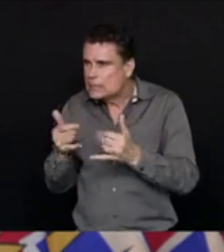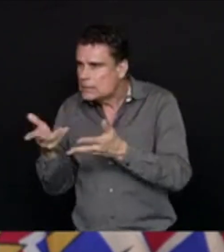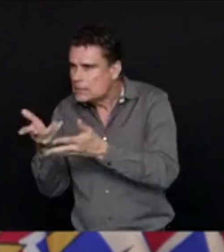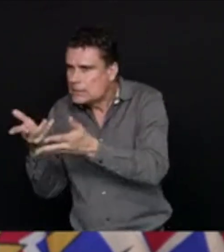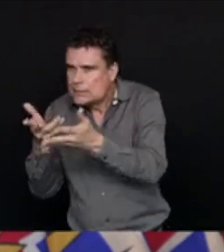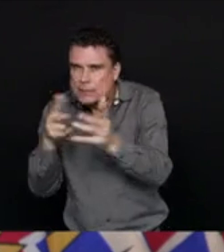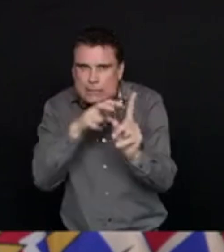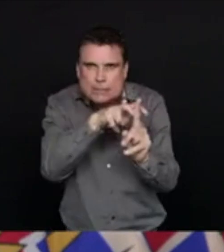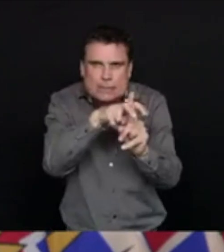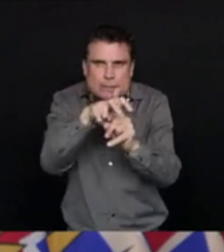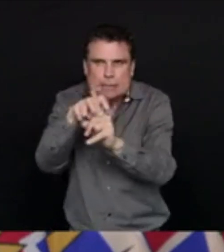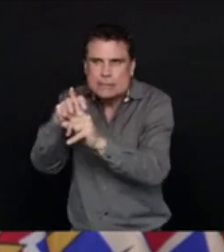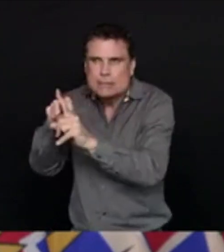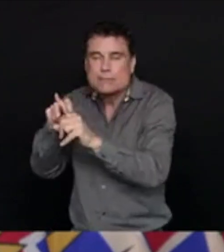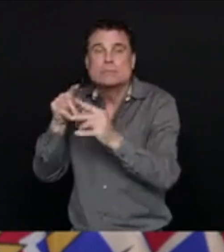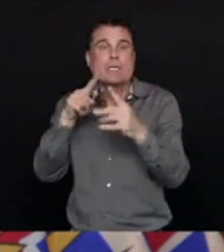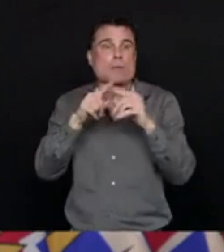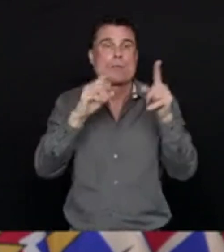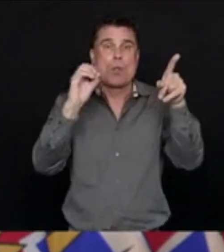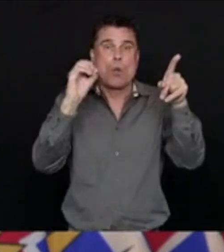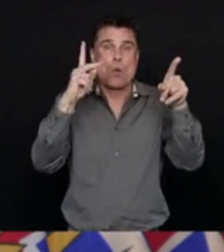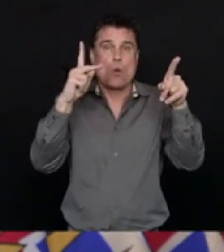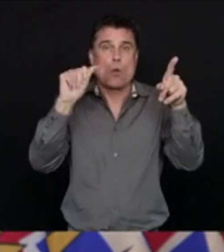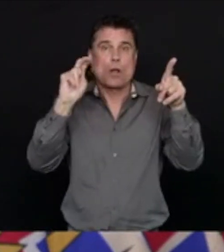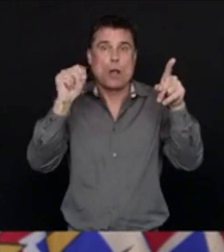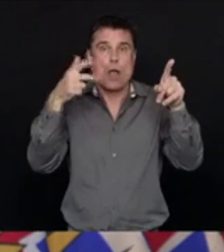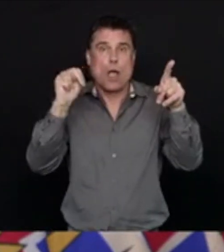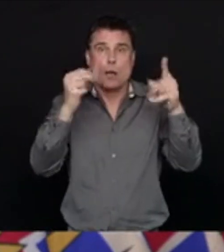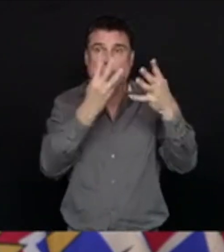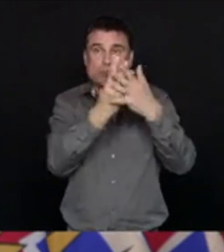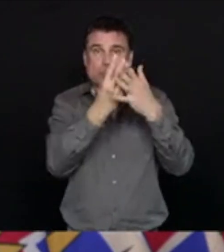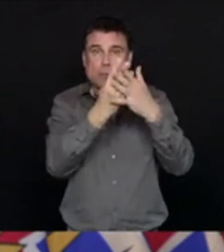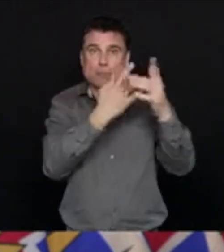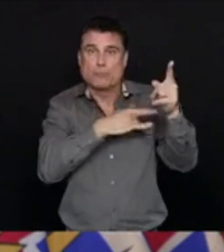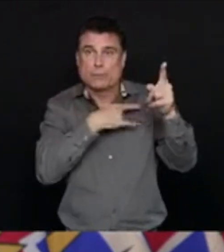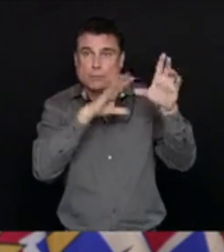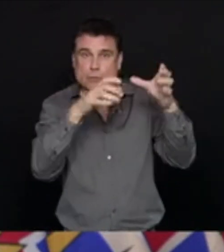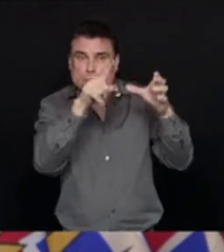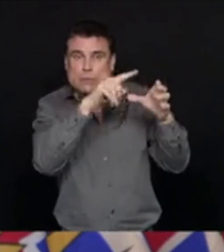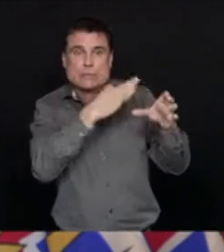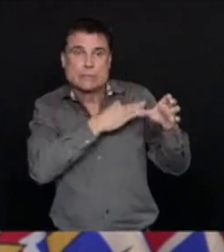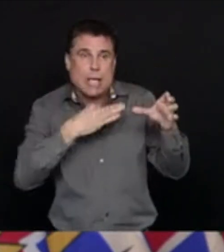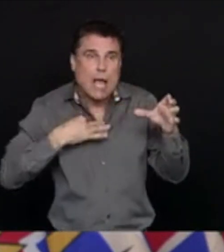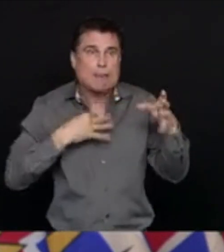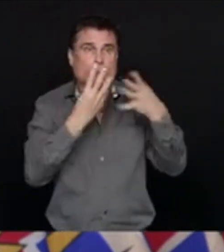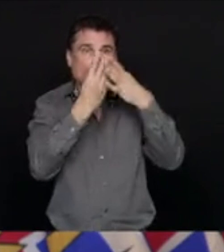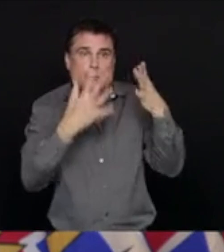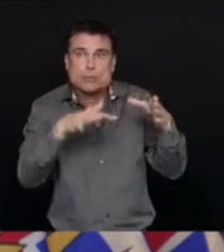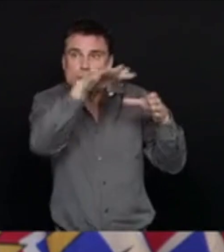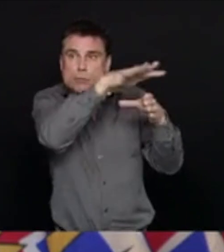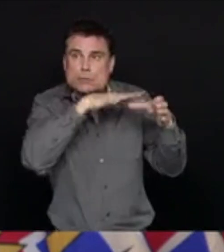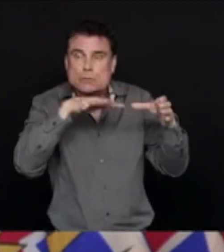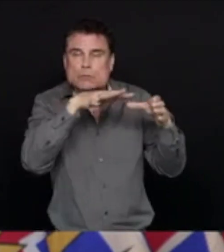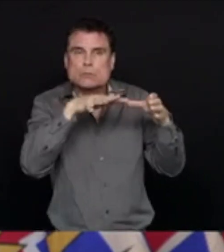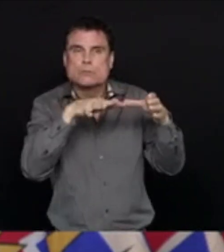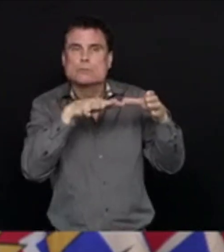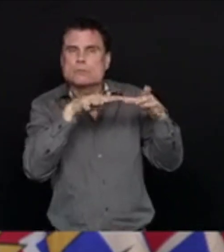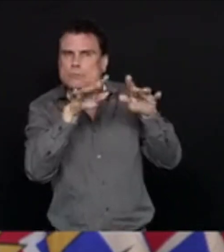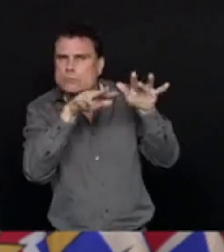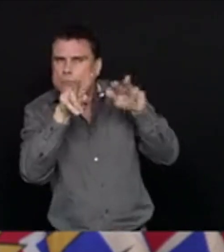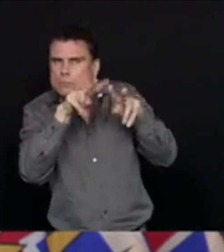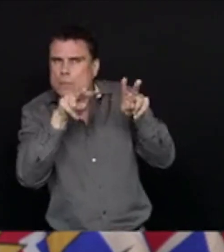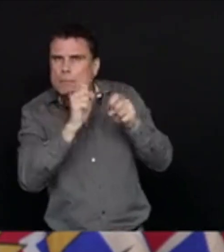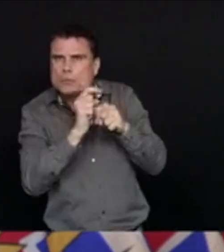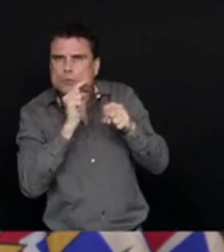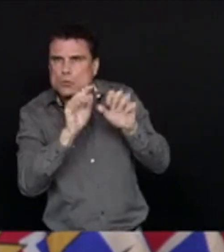The way the facility was set up enabled people to be isolated in different groups. I know it's a more challenging